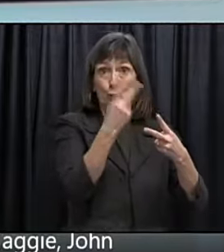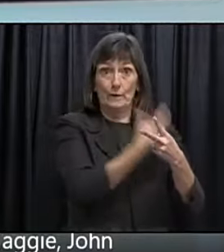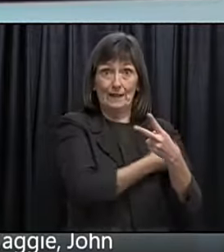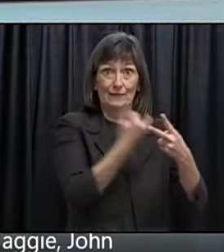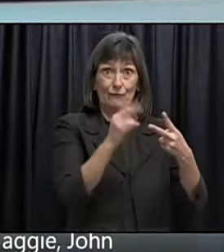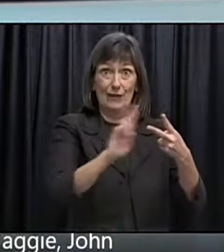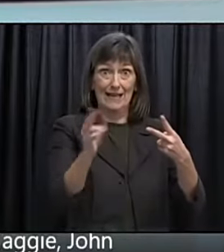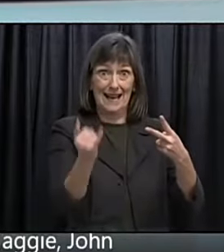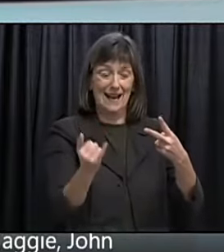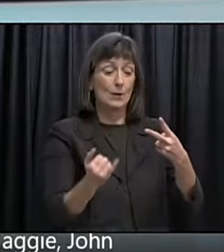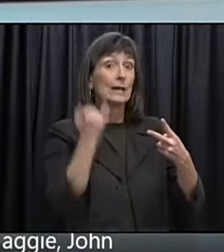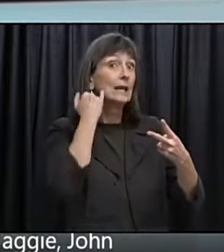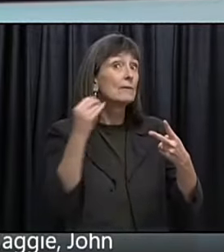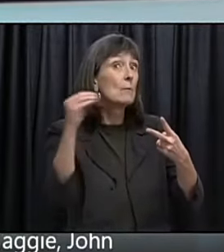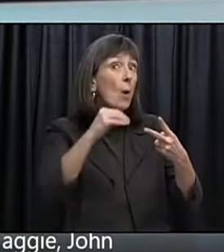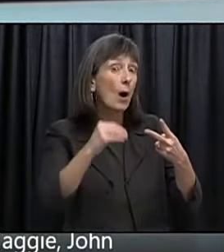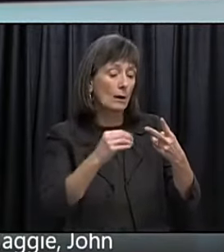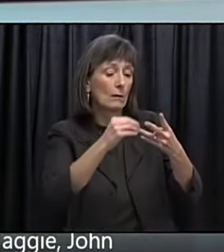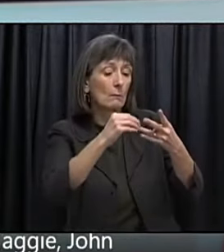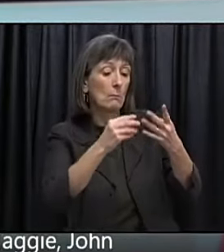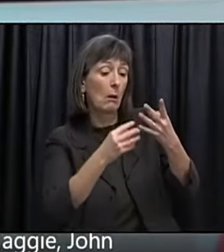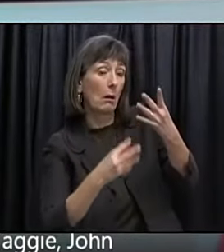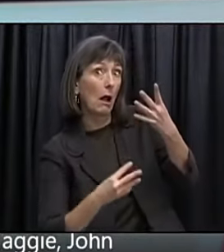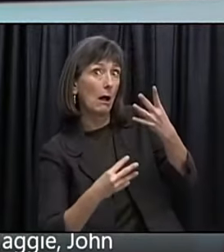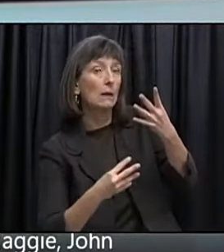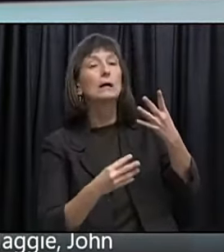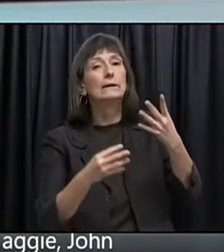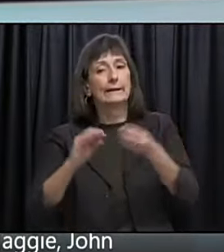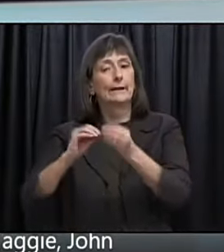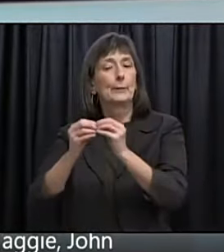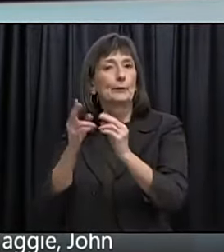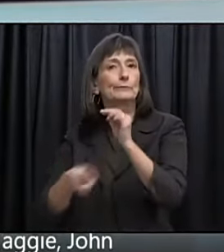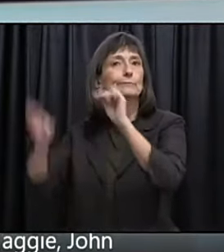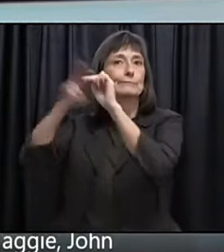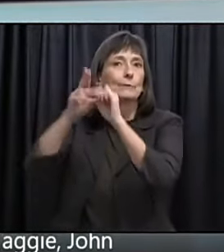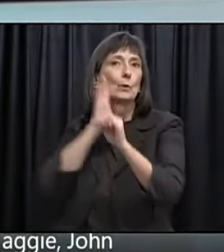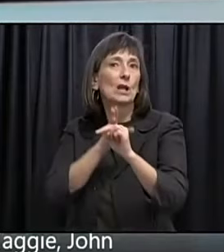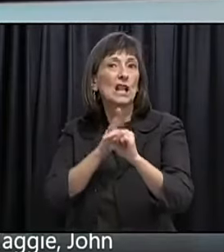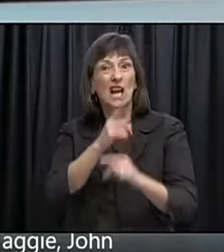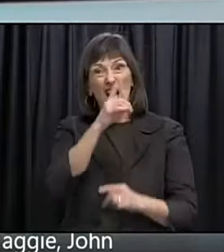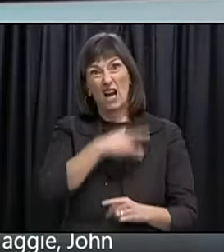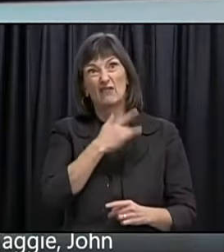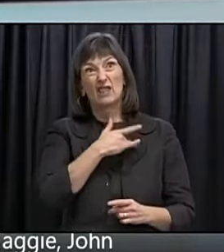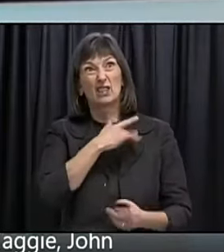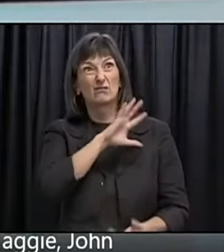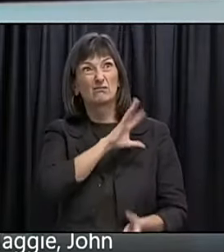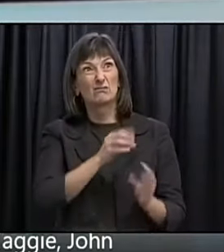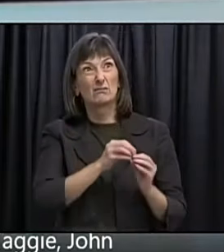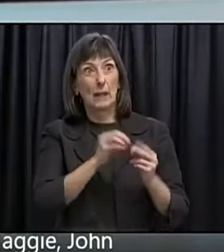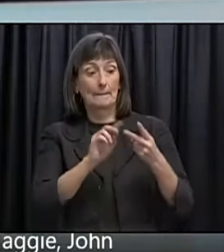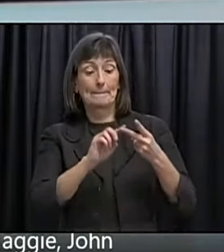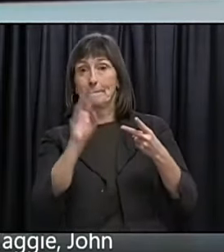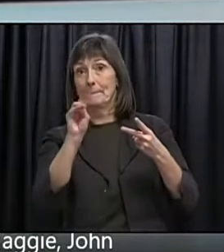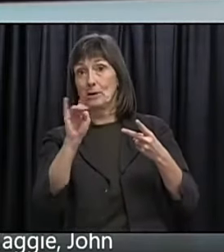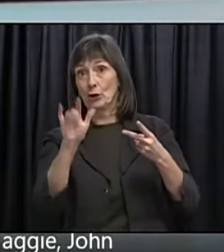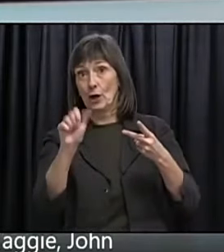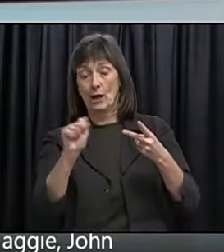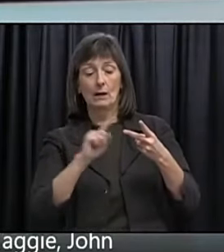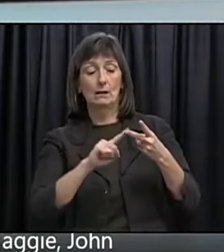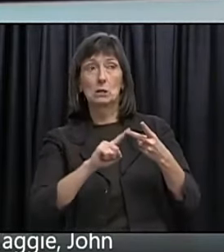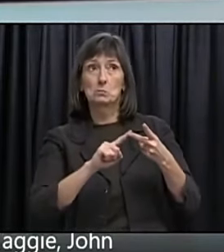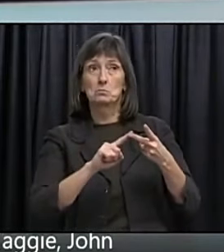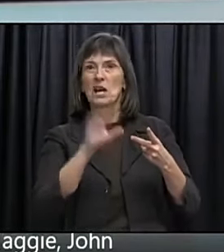uh we i think are expecting somewhere of the order of 9 000 doses of moderna